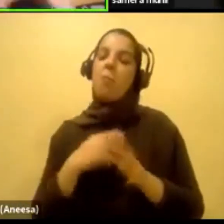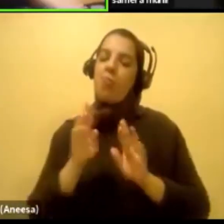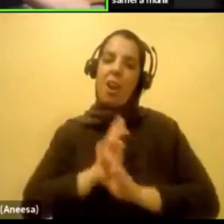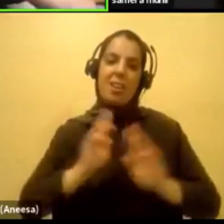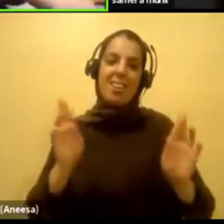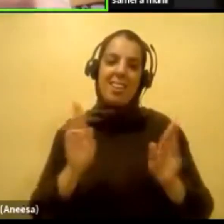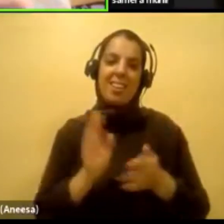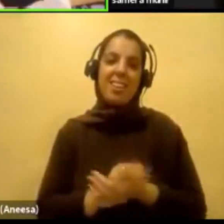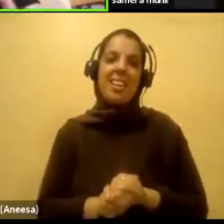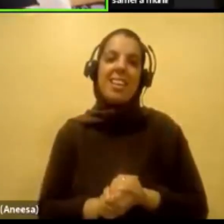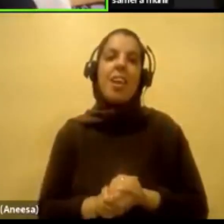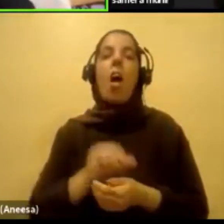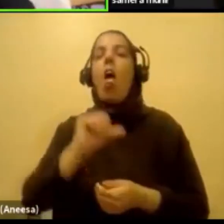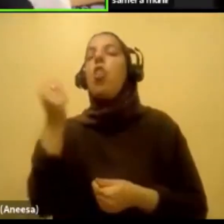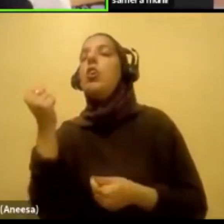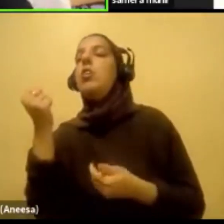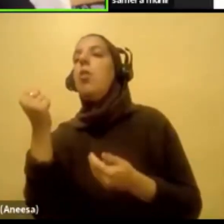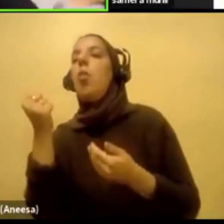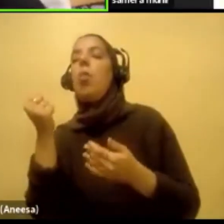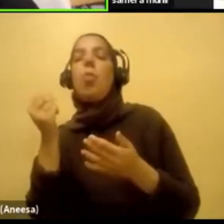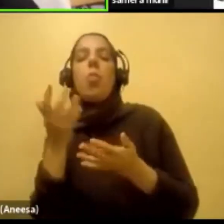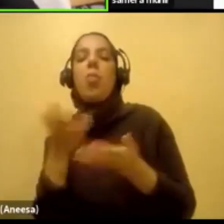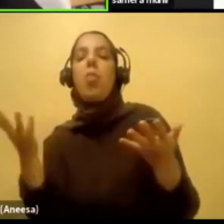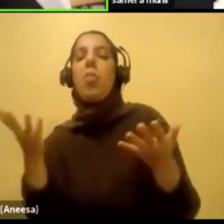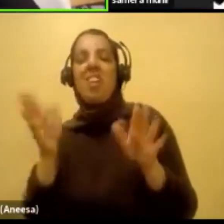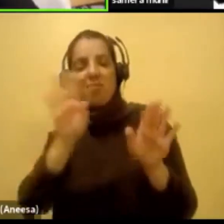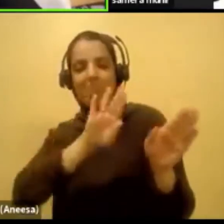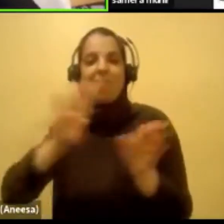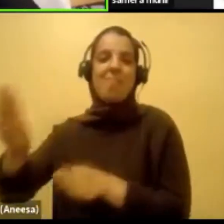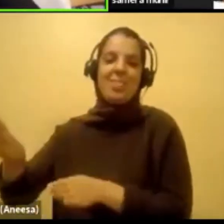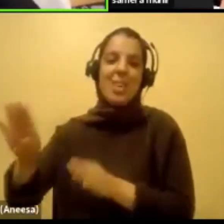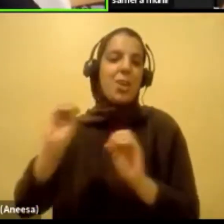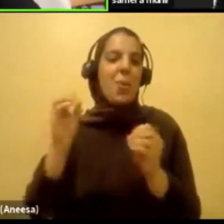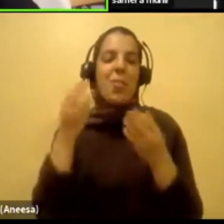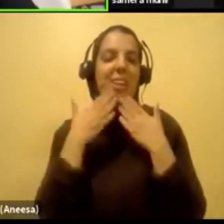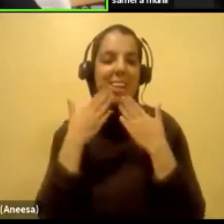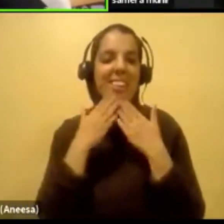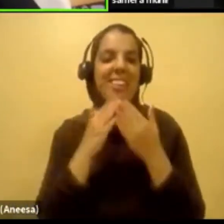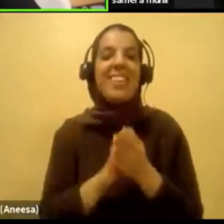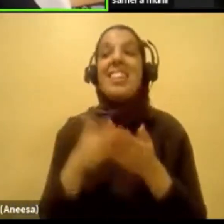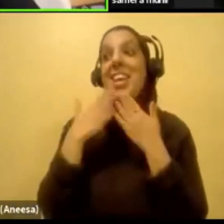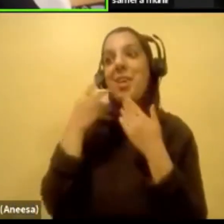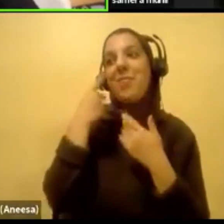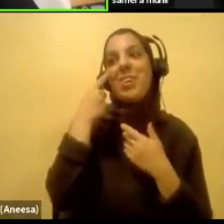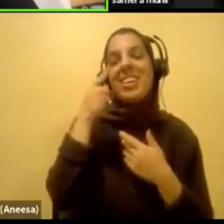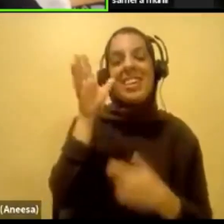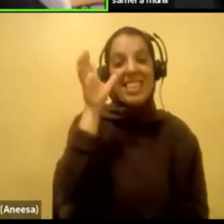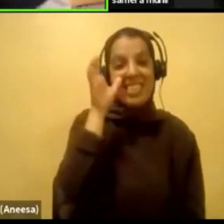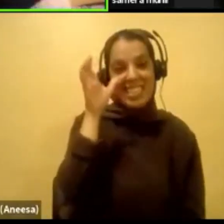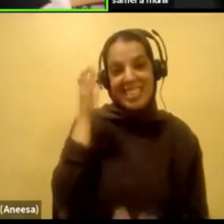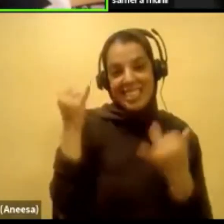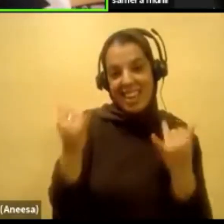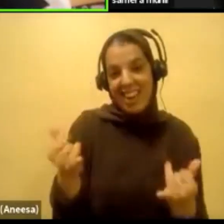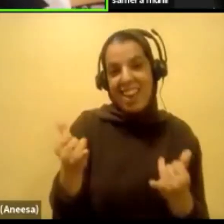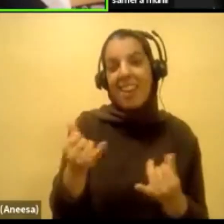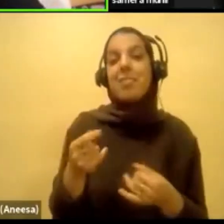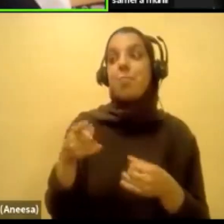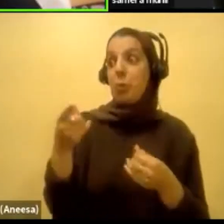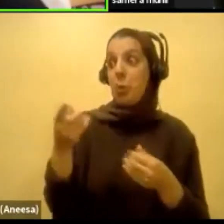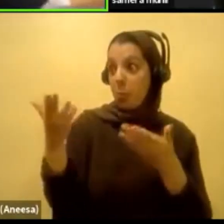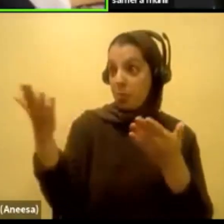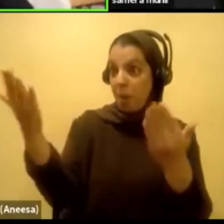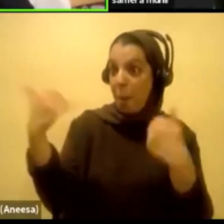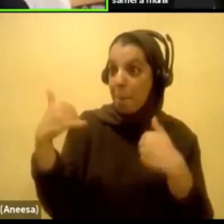But keep, keep the rest of it away. Well, jokes aside, thank you so much for listening today and being here and letting me share my story with you.